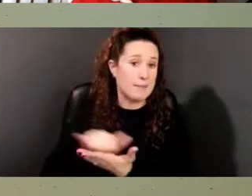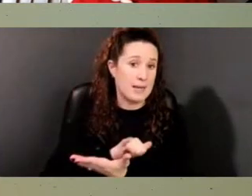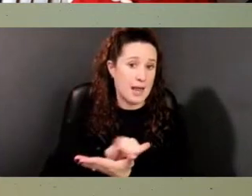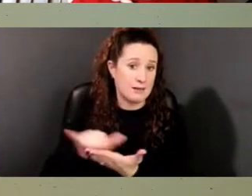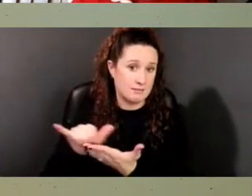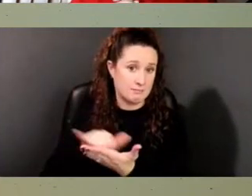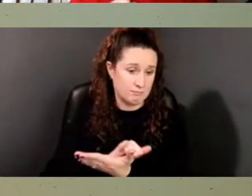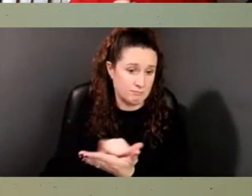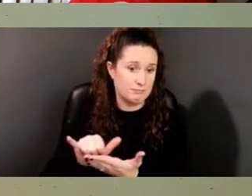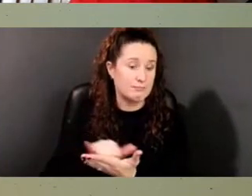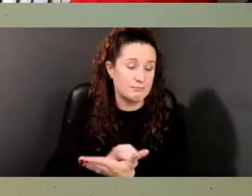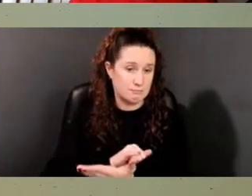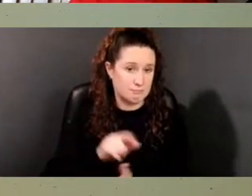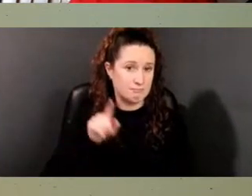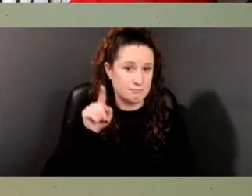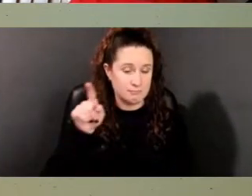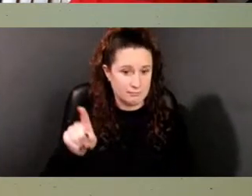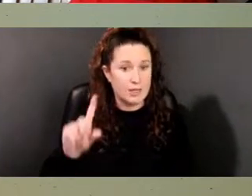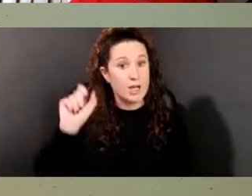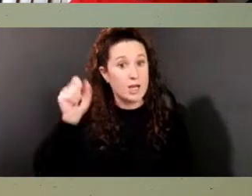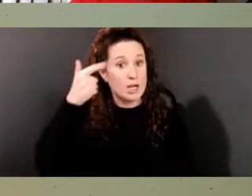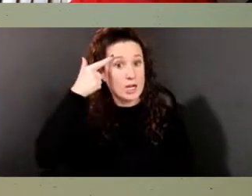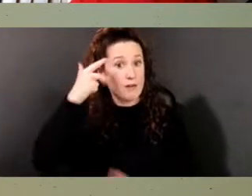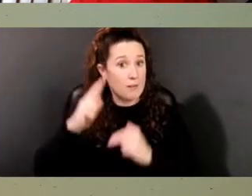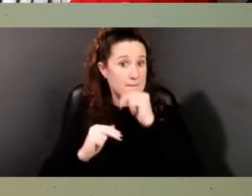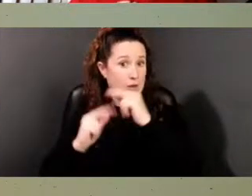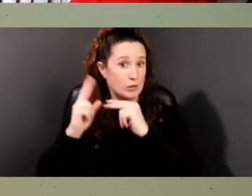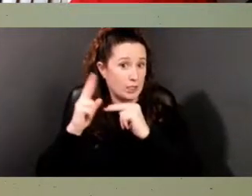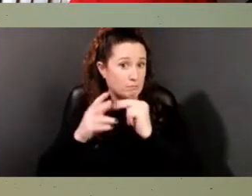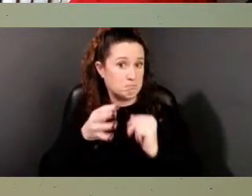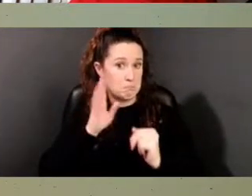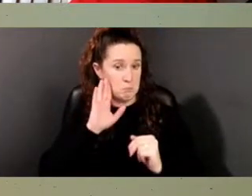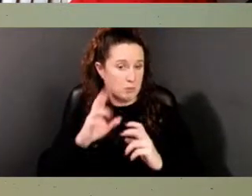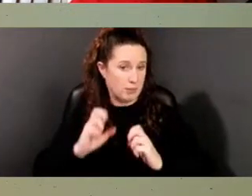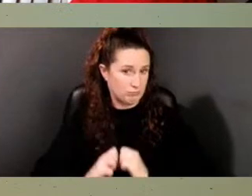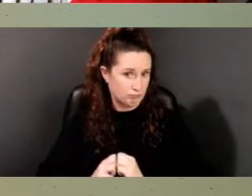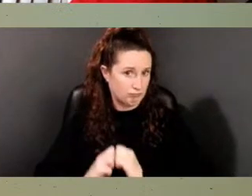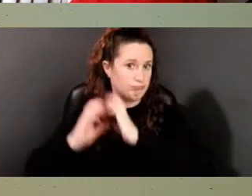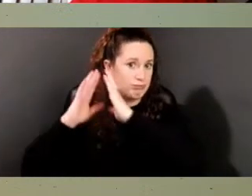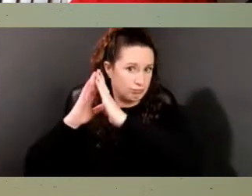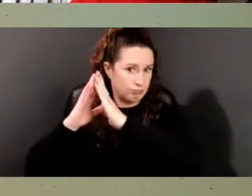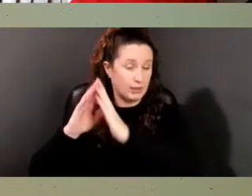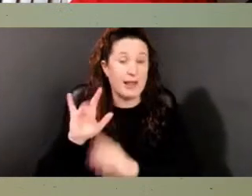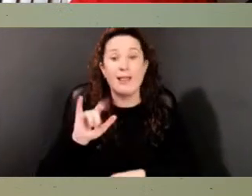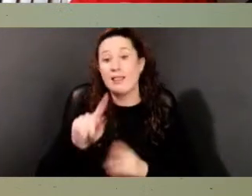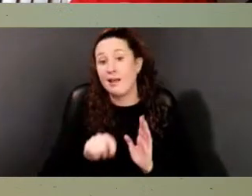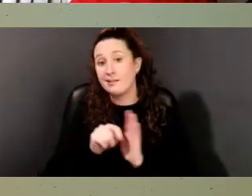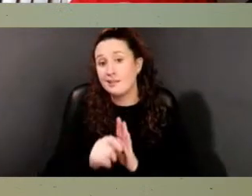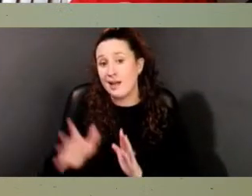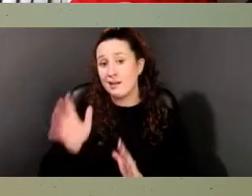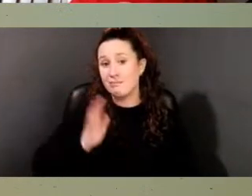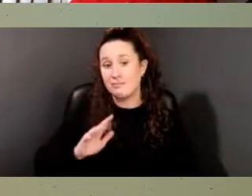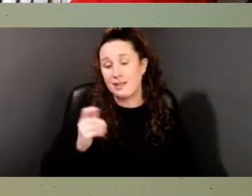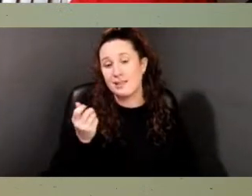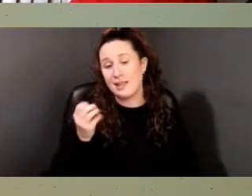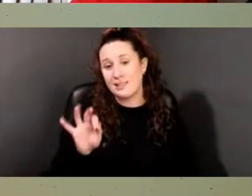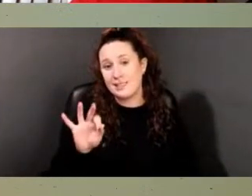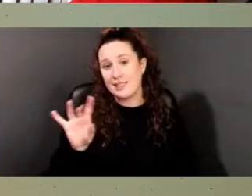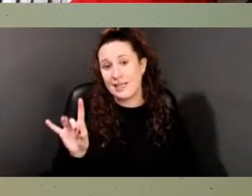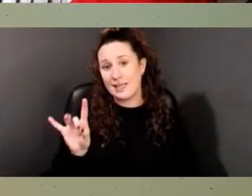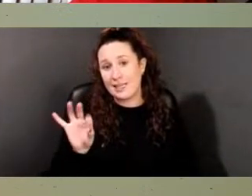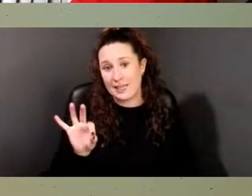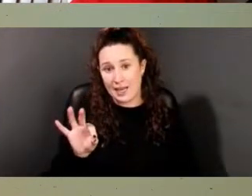downtown Manhattan, a government building was going up. Um, at that time in 1989, when new